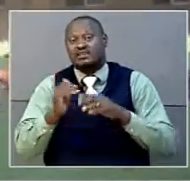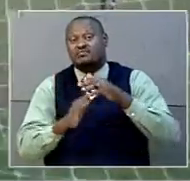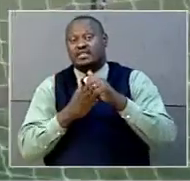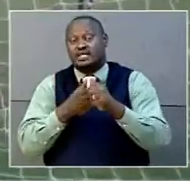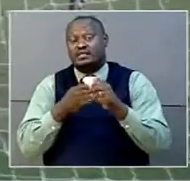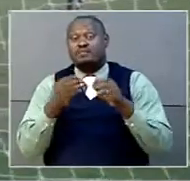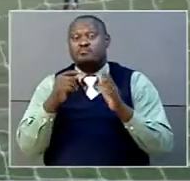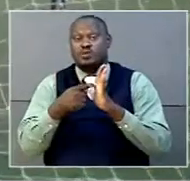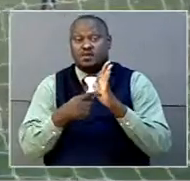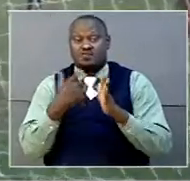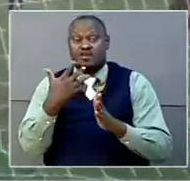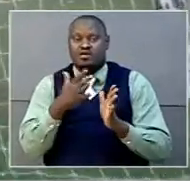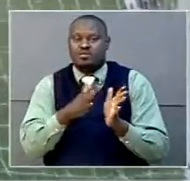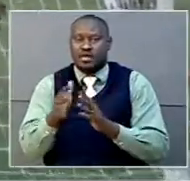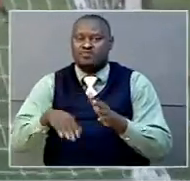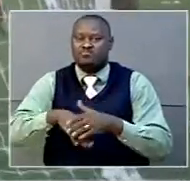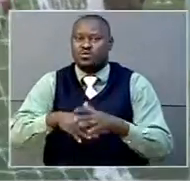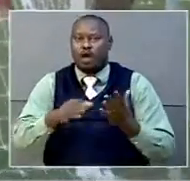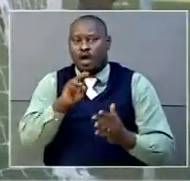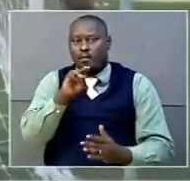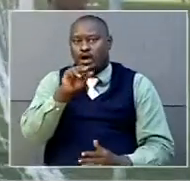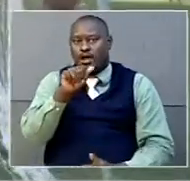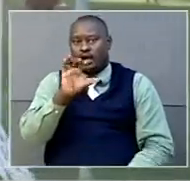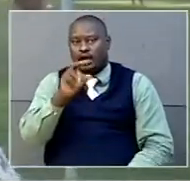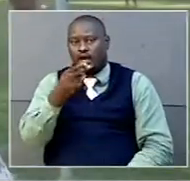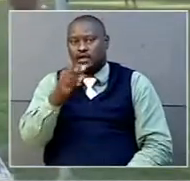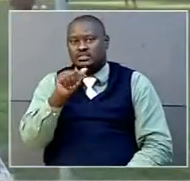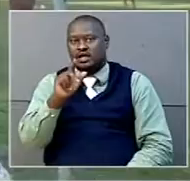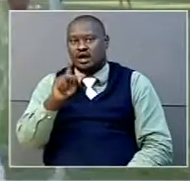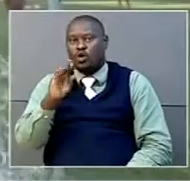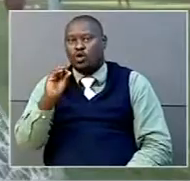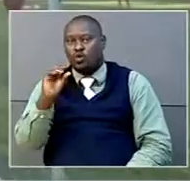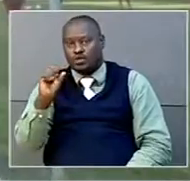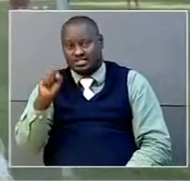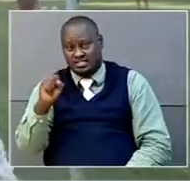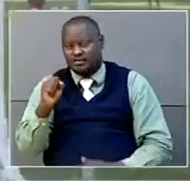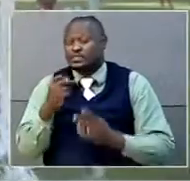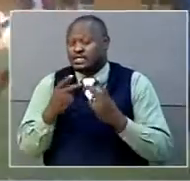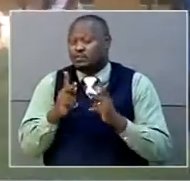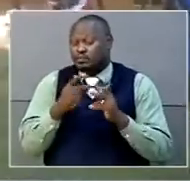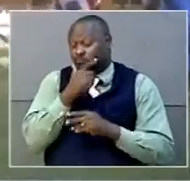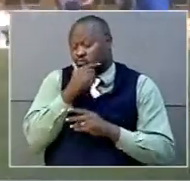game is scheduled to be played at Machako Stadium, with Uganda being tournament favorite.